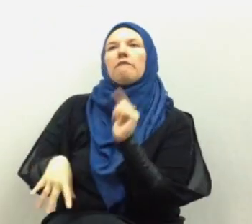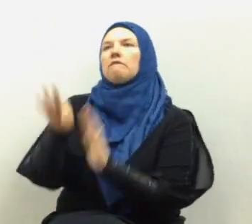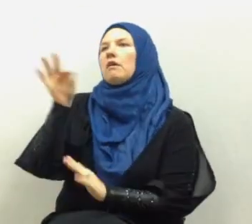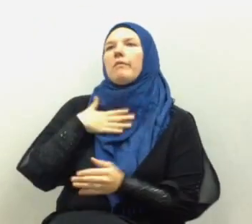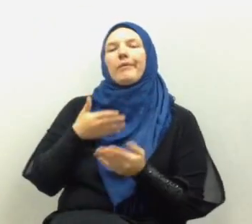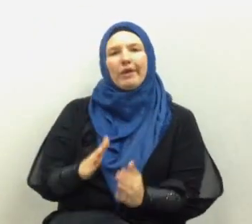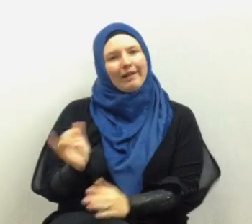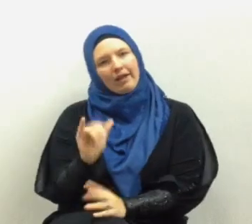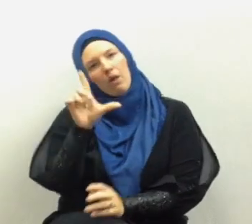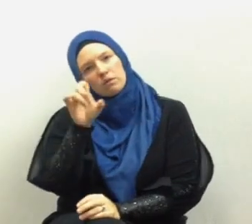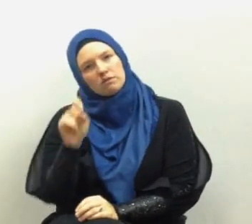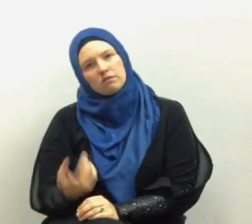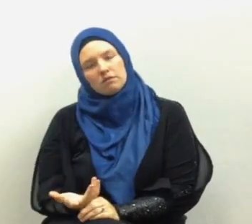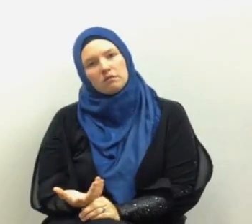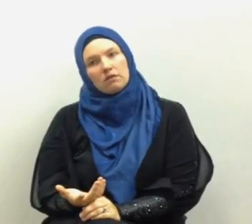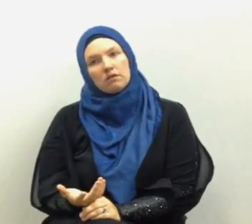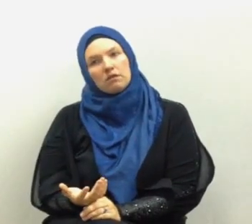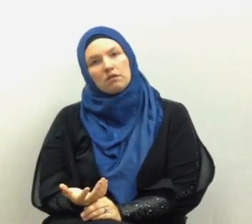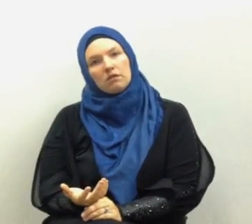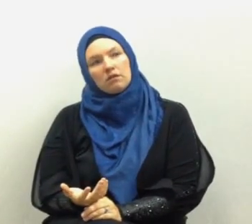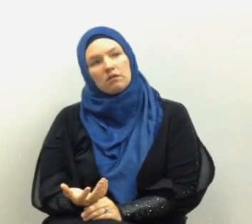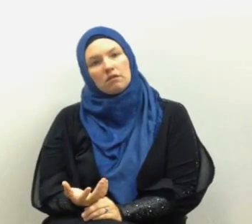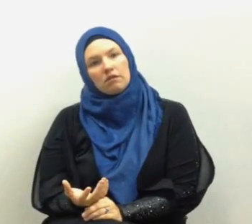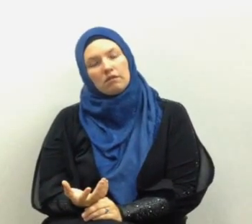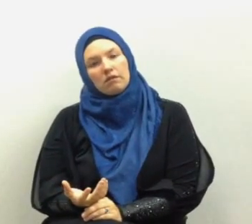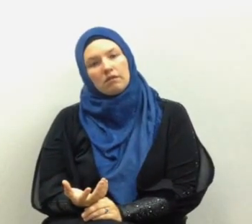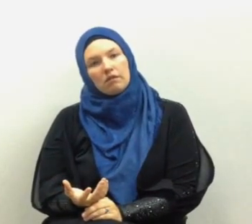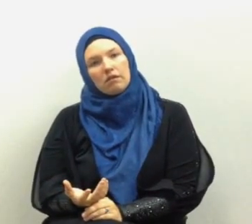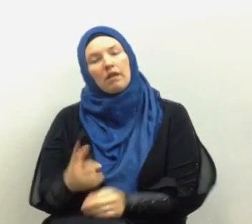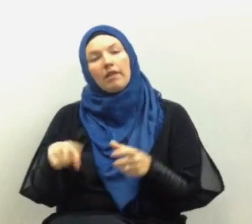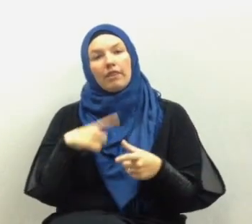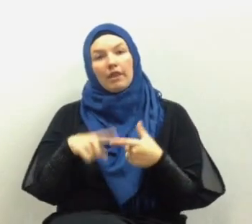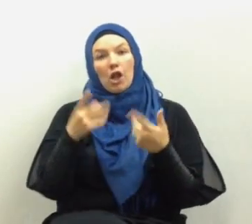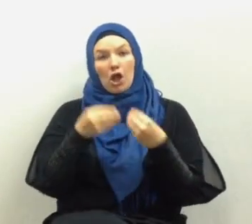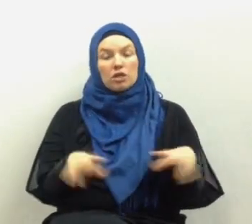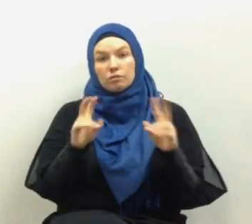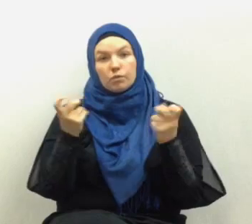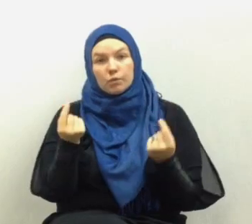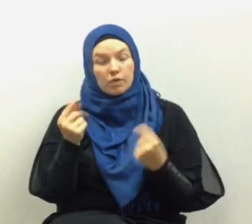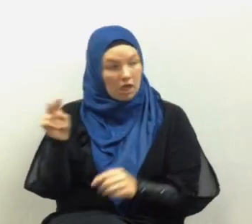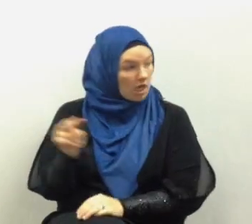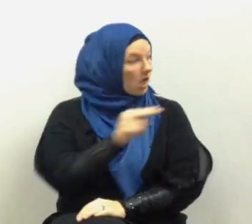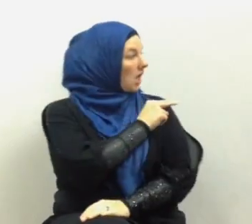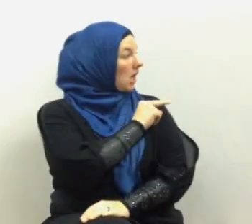and then when we get lost we turn around to see our tail from the other side